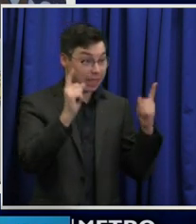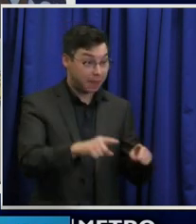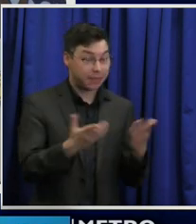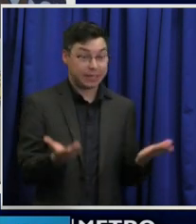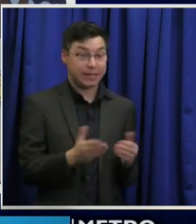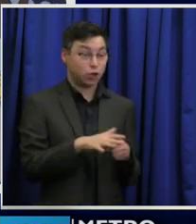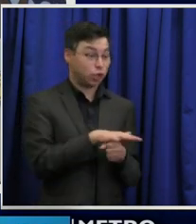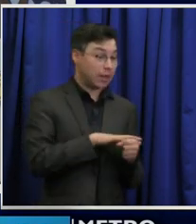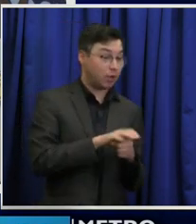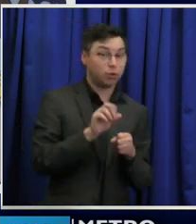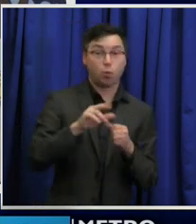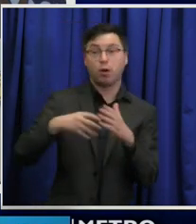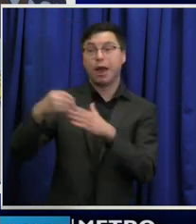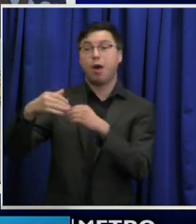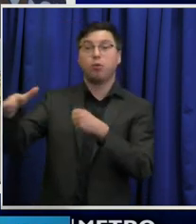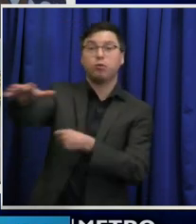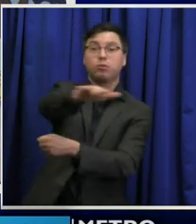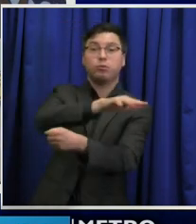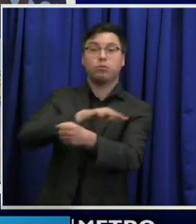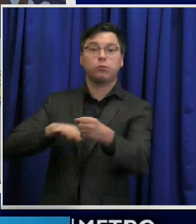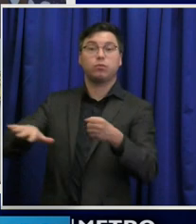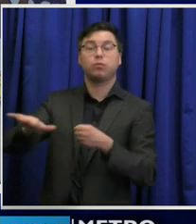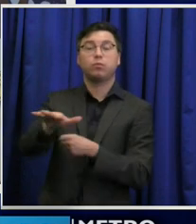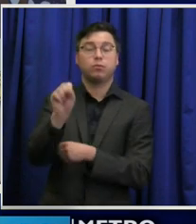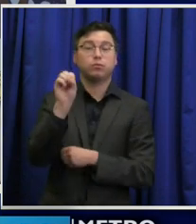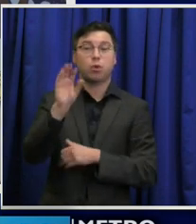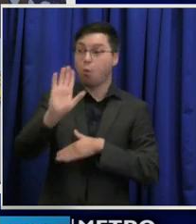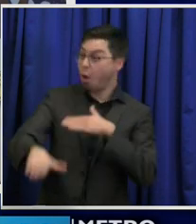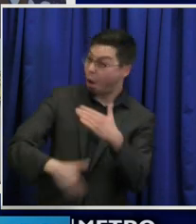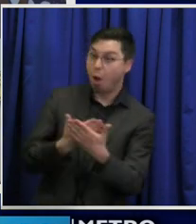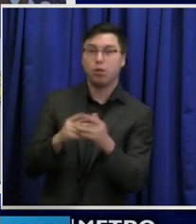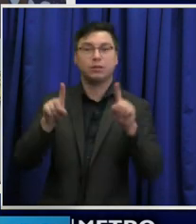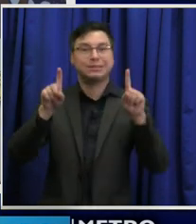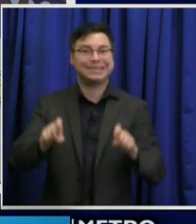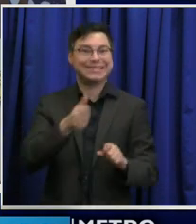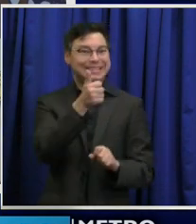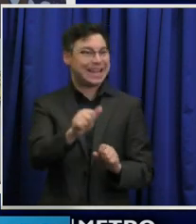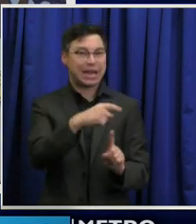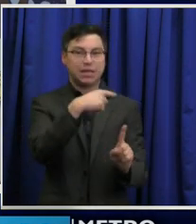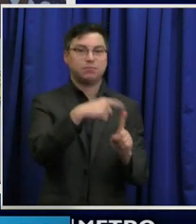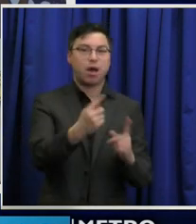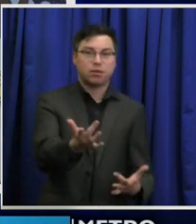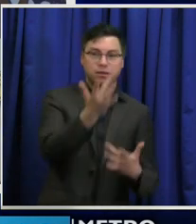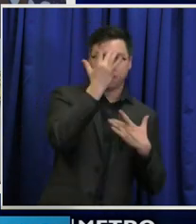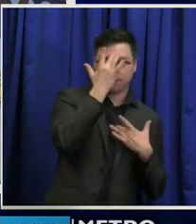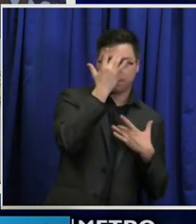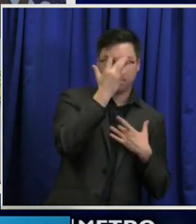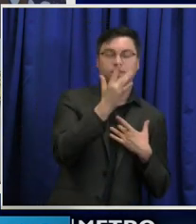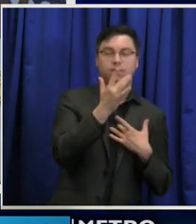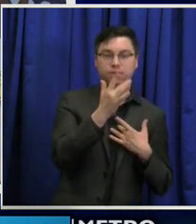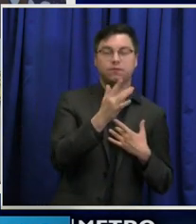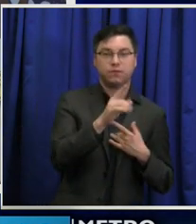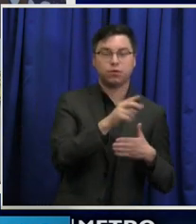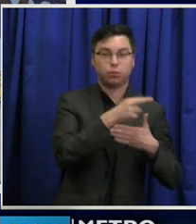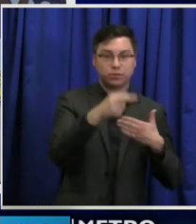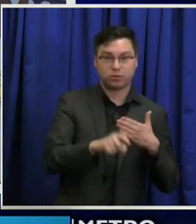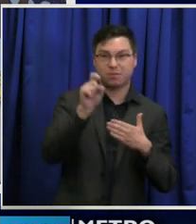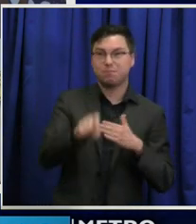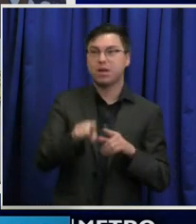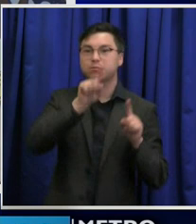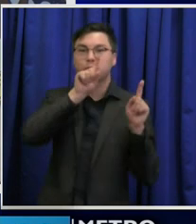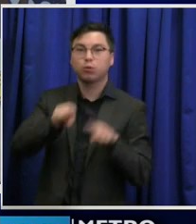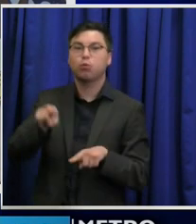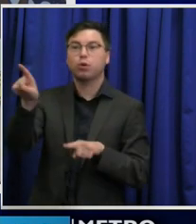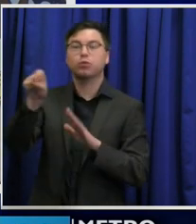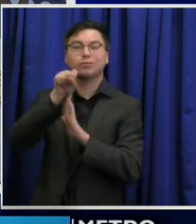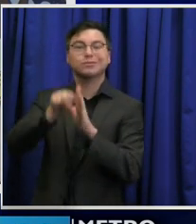the county or out, out of county. So, all tests, any positive results must be reported to the State Department